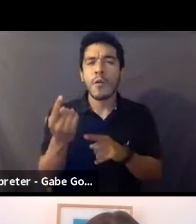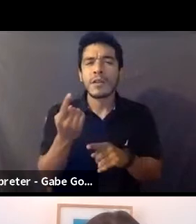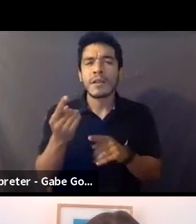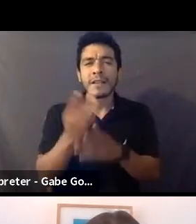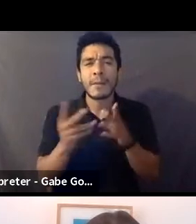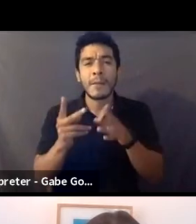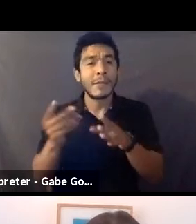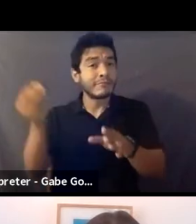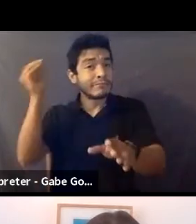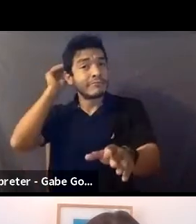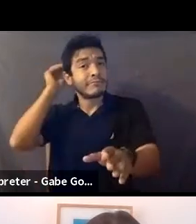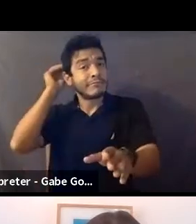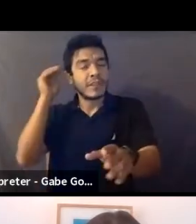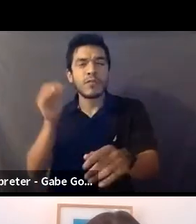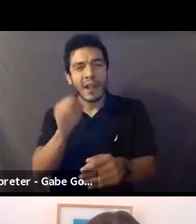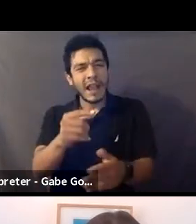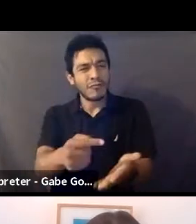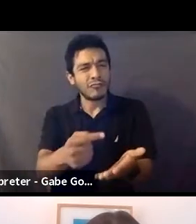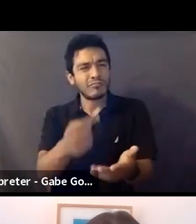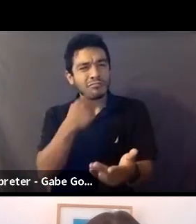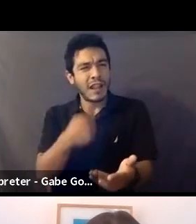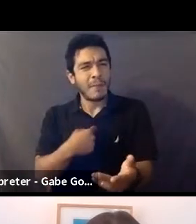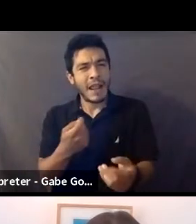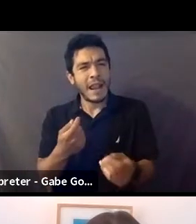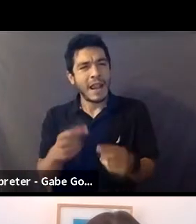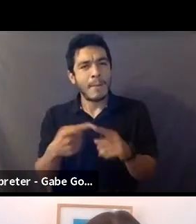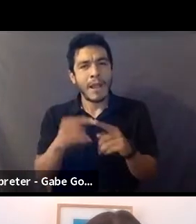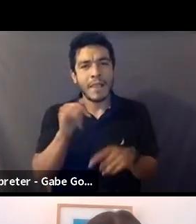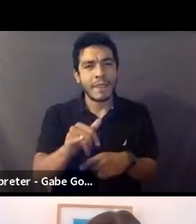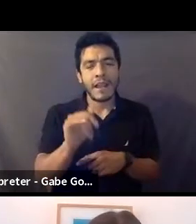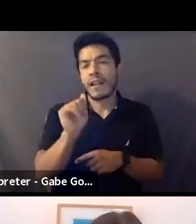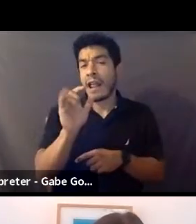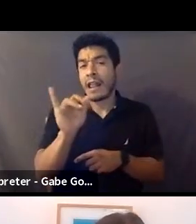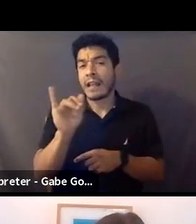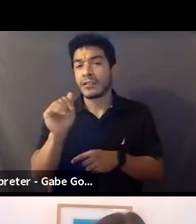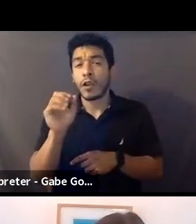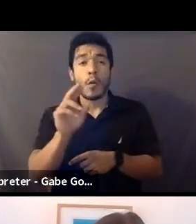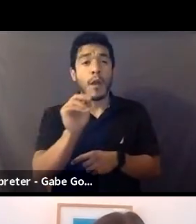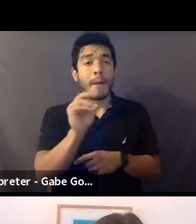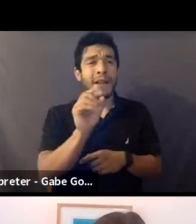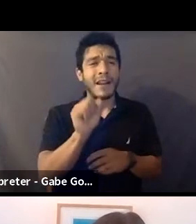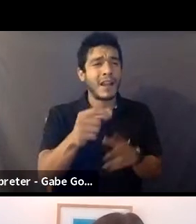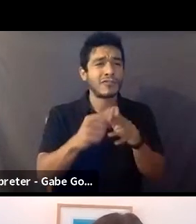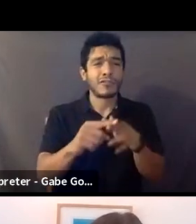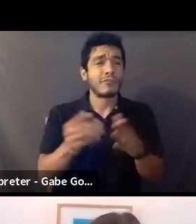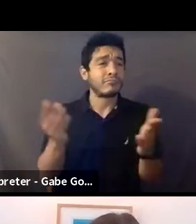talk a little bit about that? Um, either Alicia or, uh, Amanda can start.